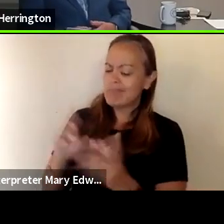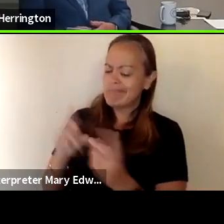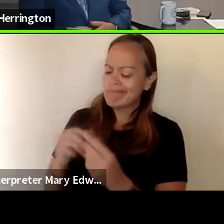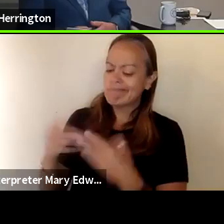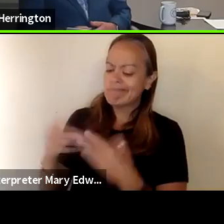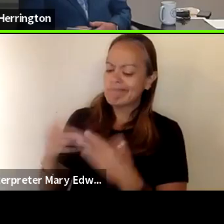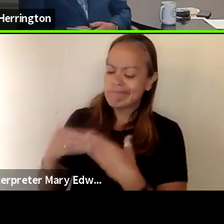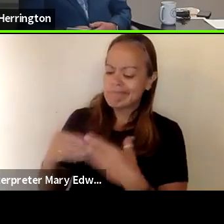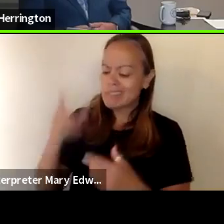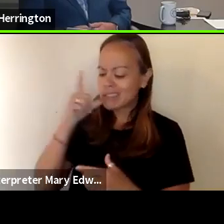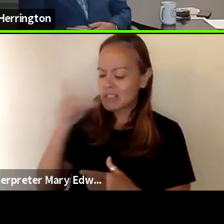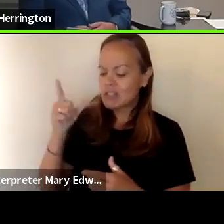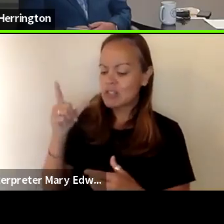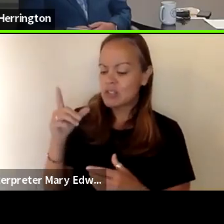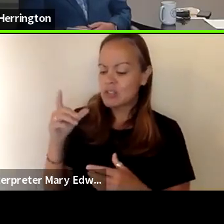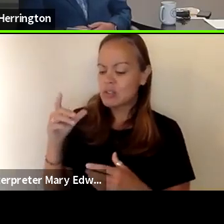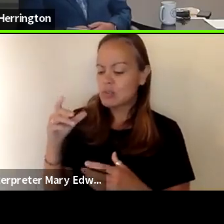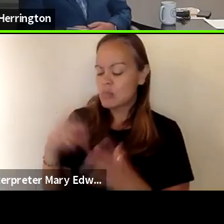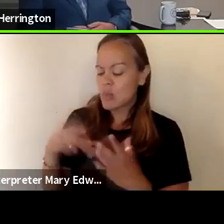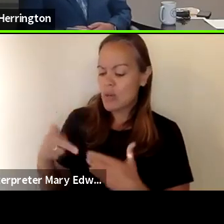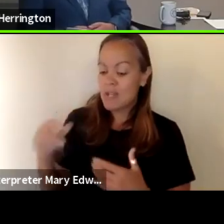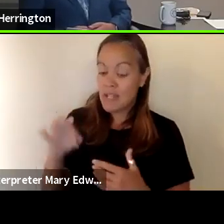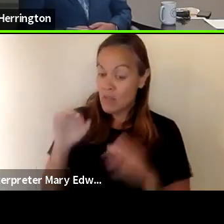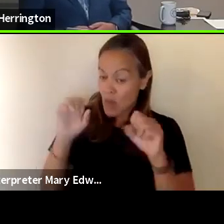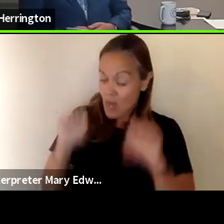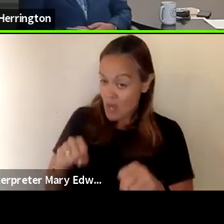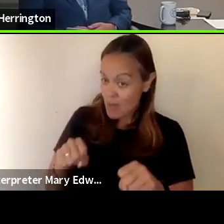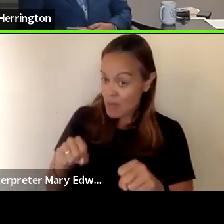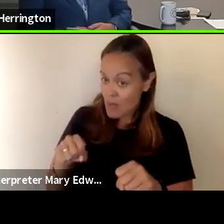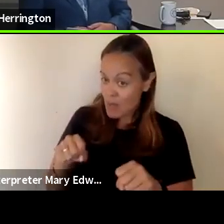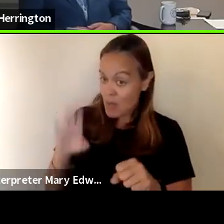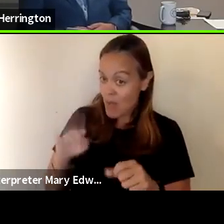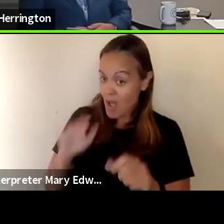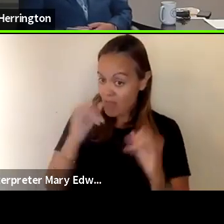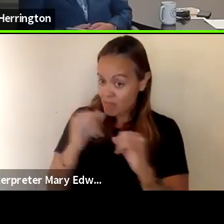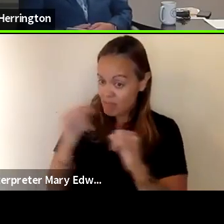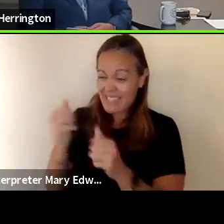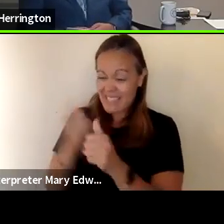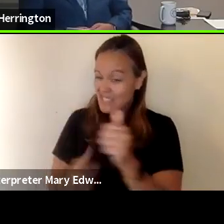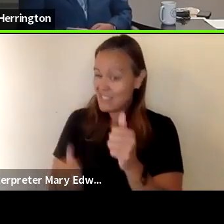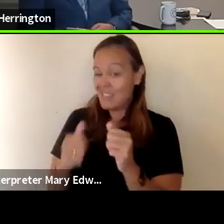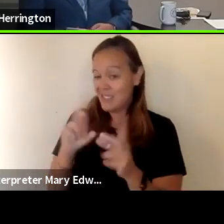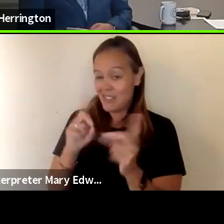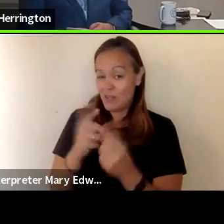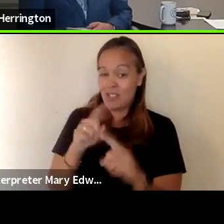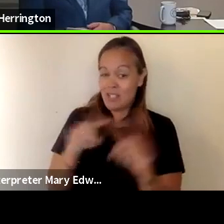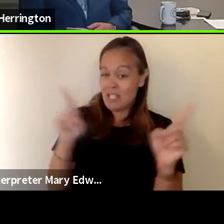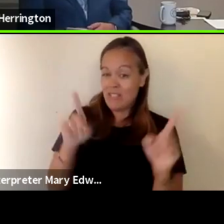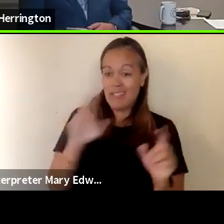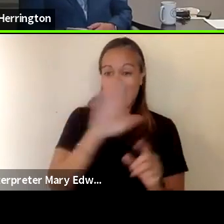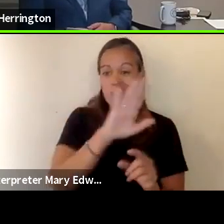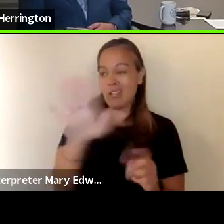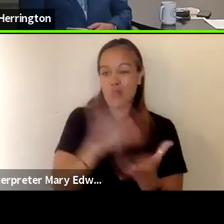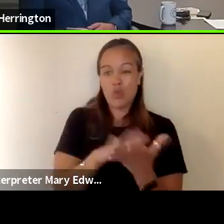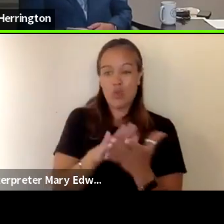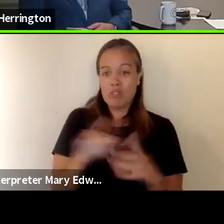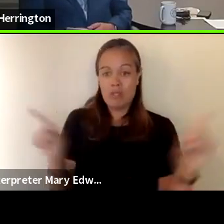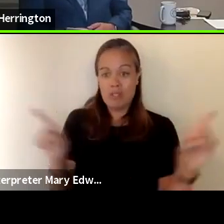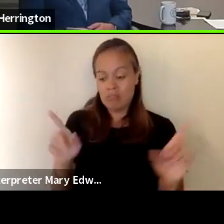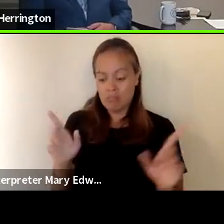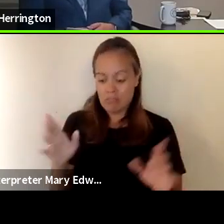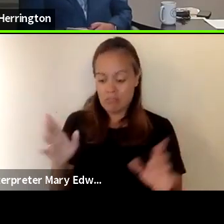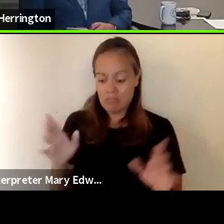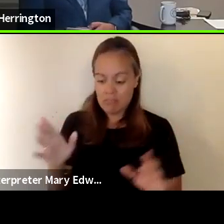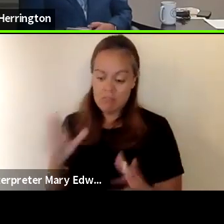programs uh if you are able by facility remember each district is going to be different because their facilities are different so some